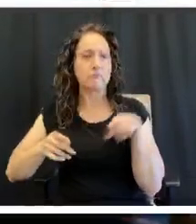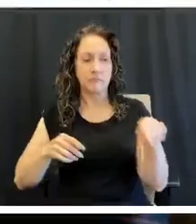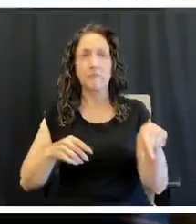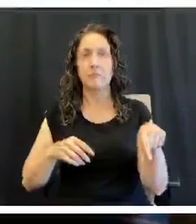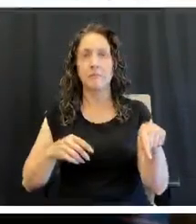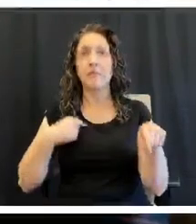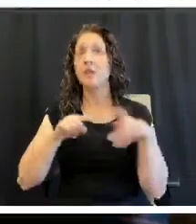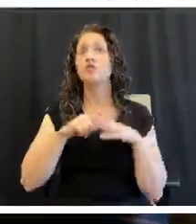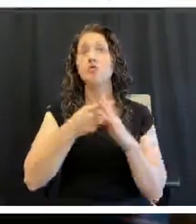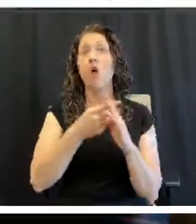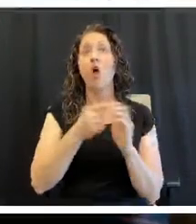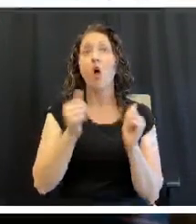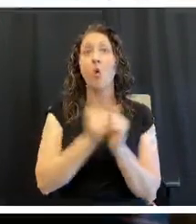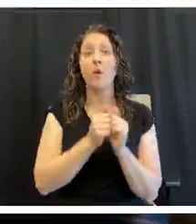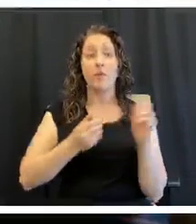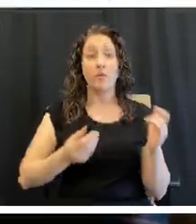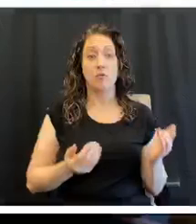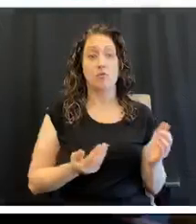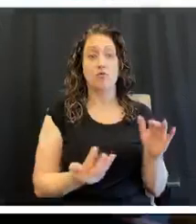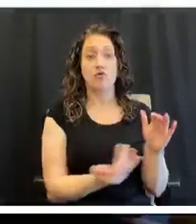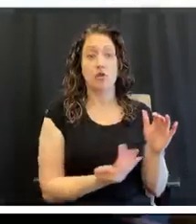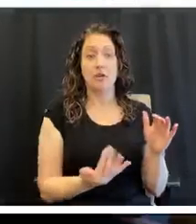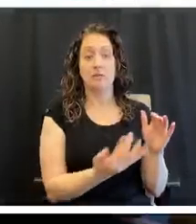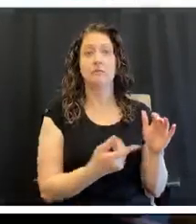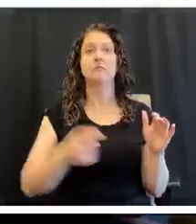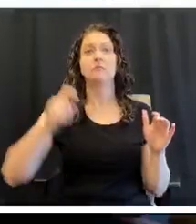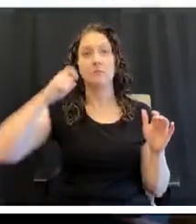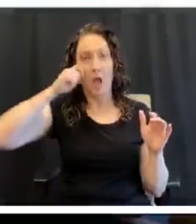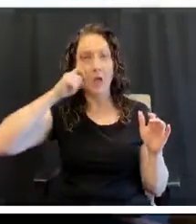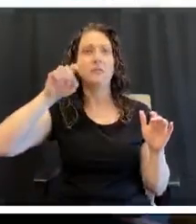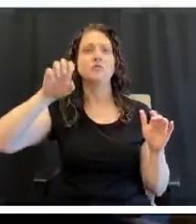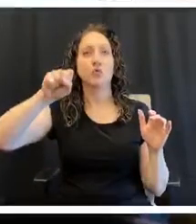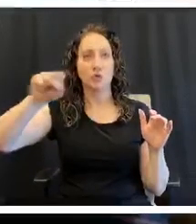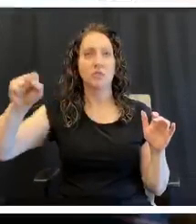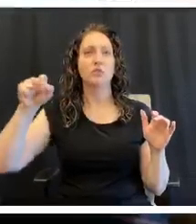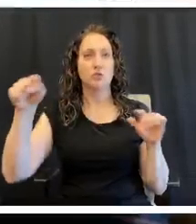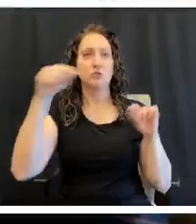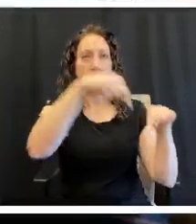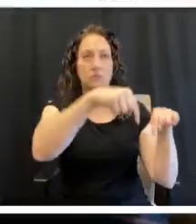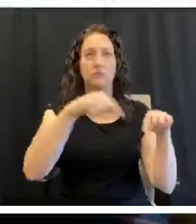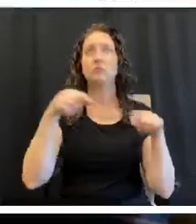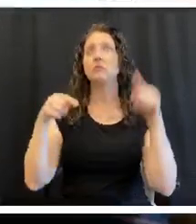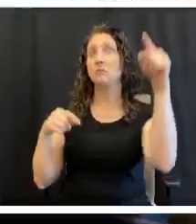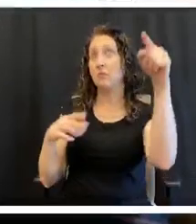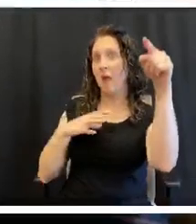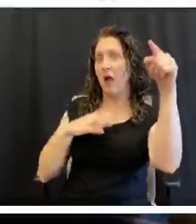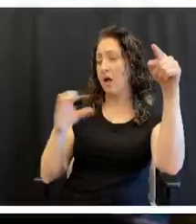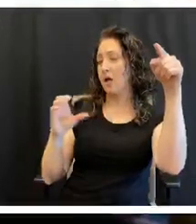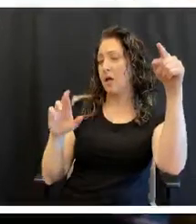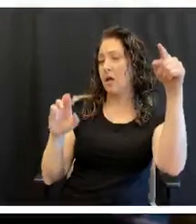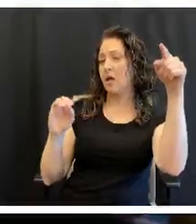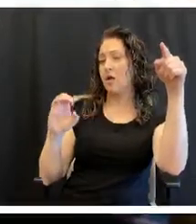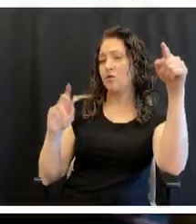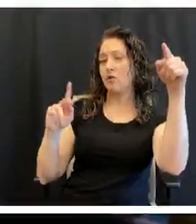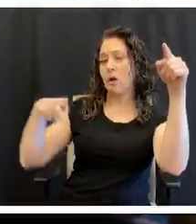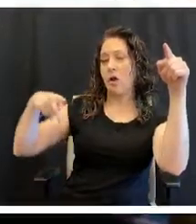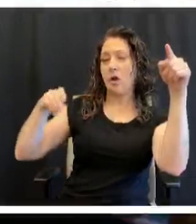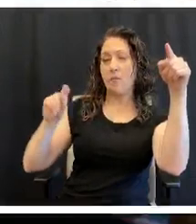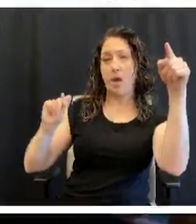start with the onions and the sausage. Got it. What about a crock pot? Do you do any crock pot cooking?